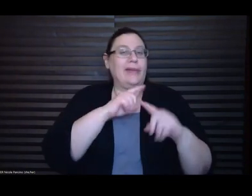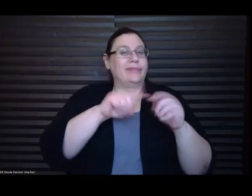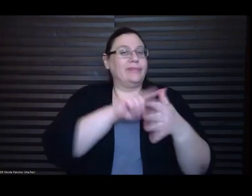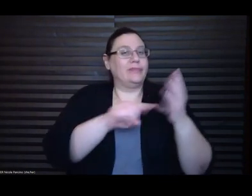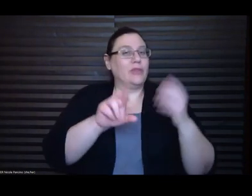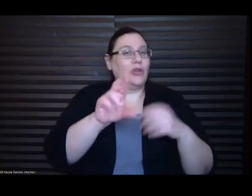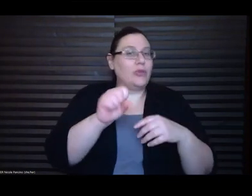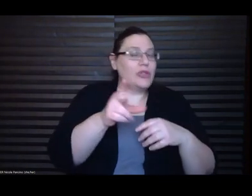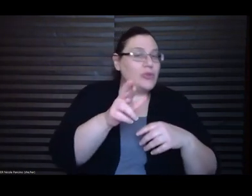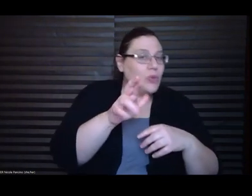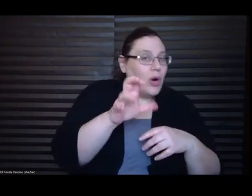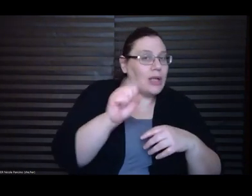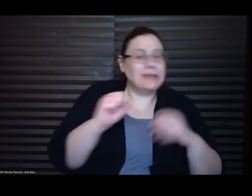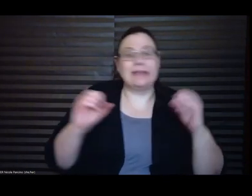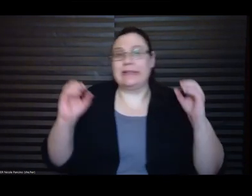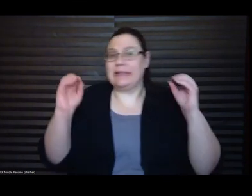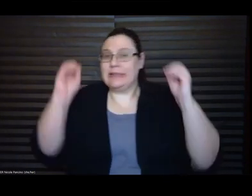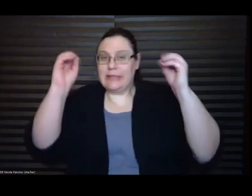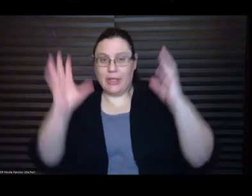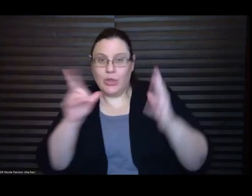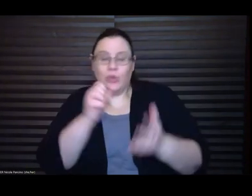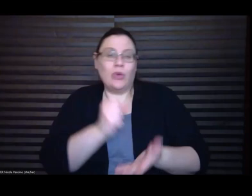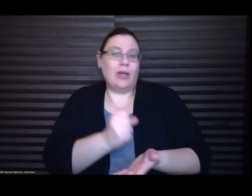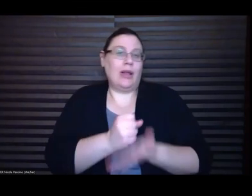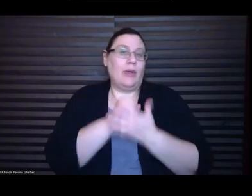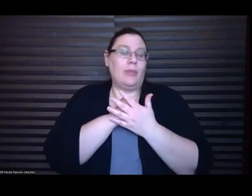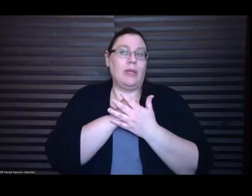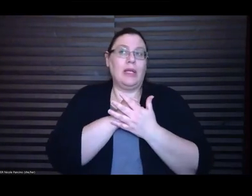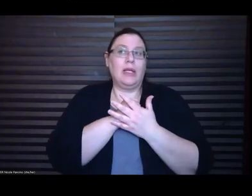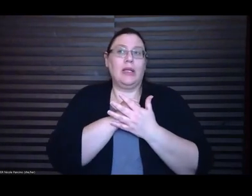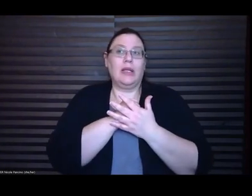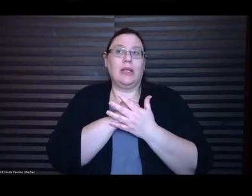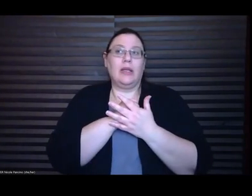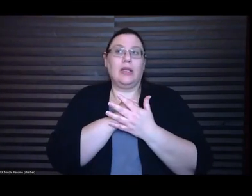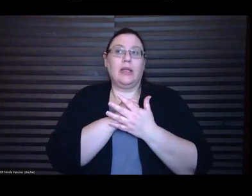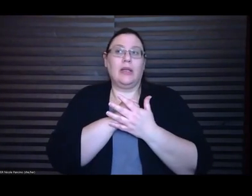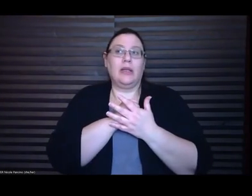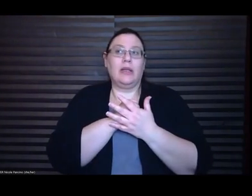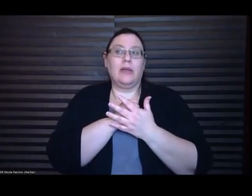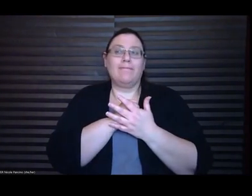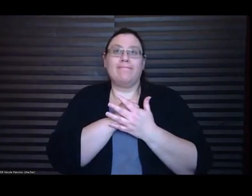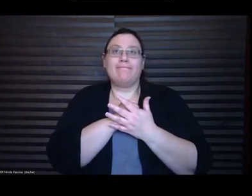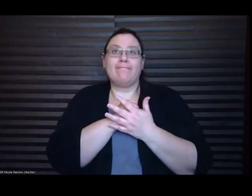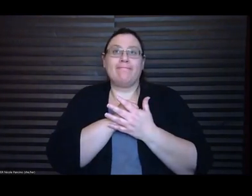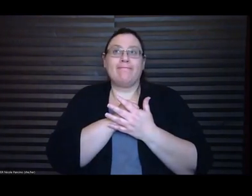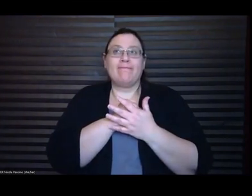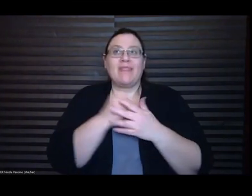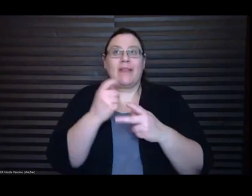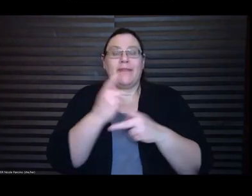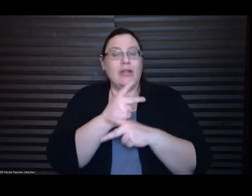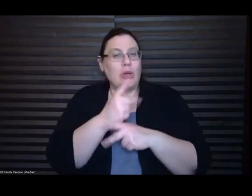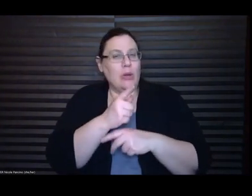who could help me you know figure out who how to go about querying how to go about